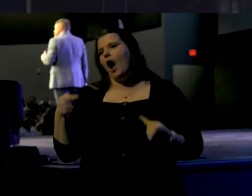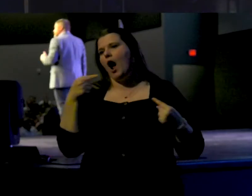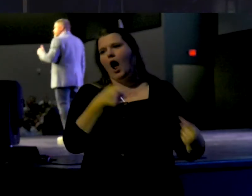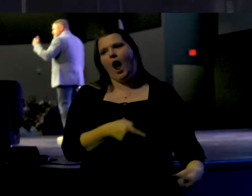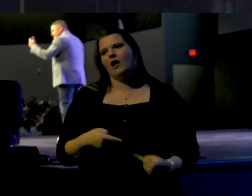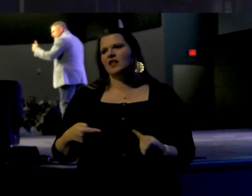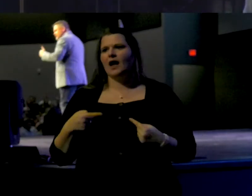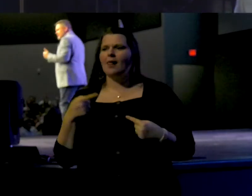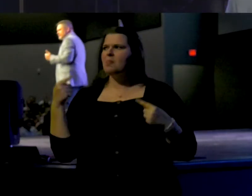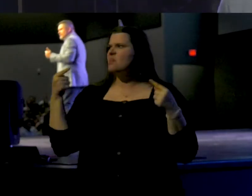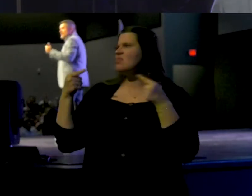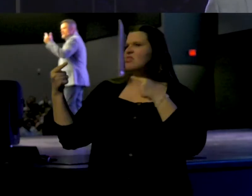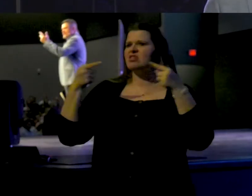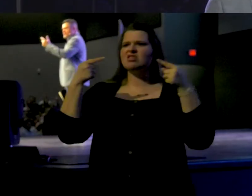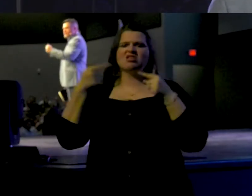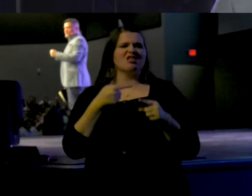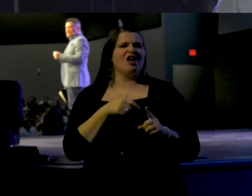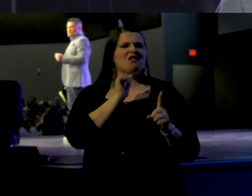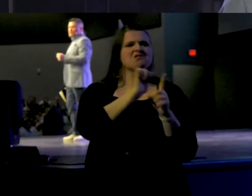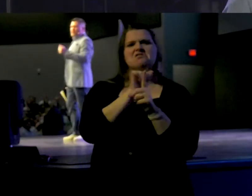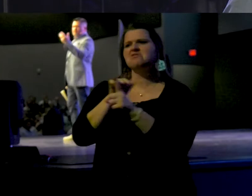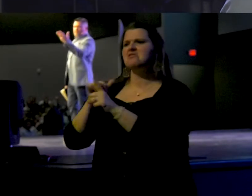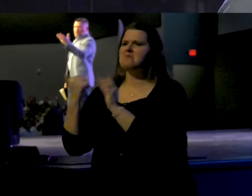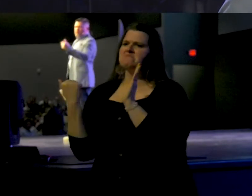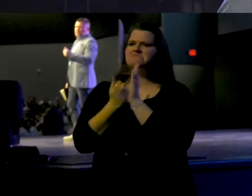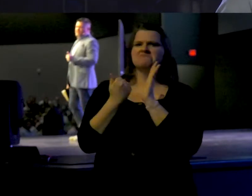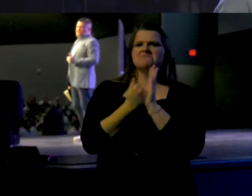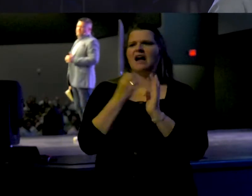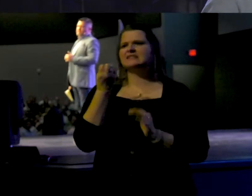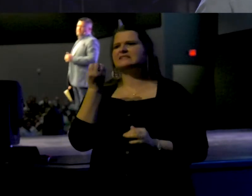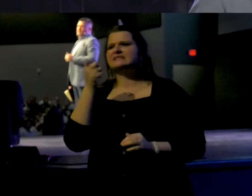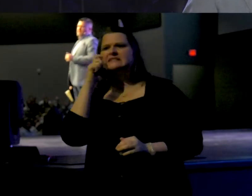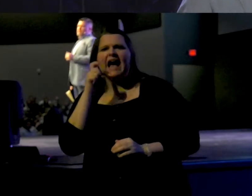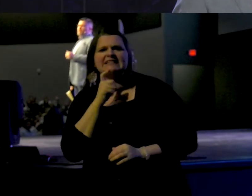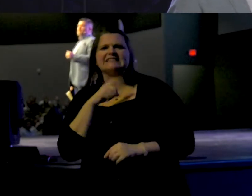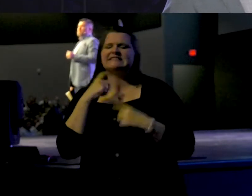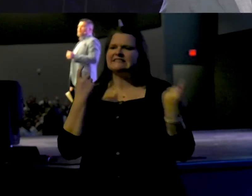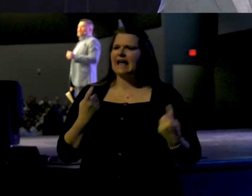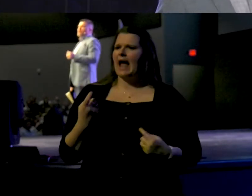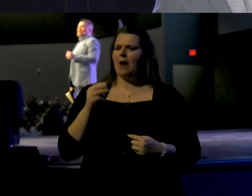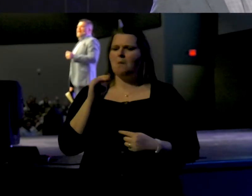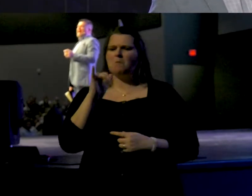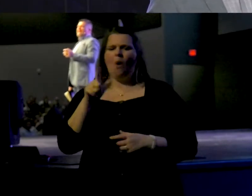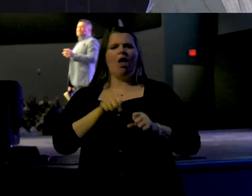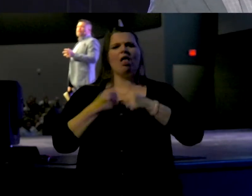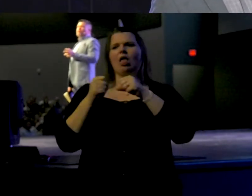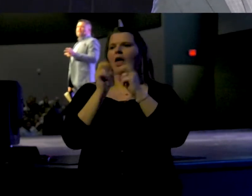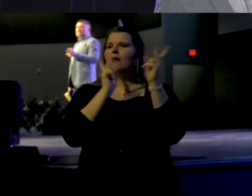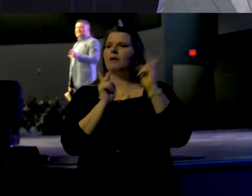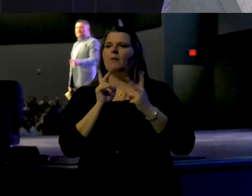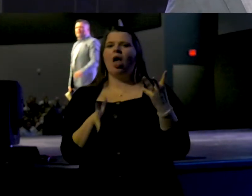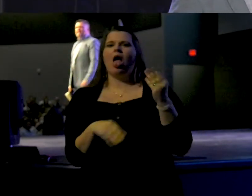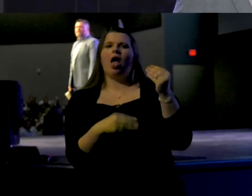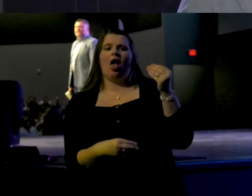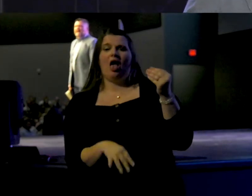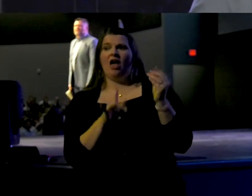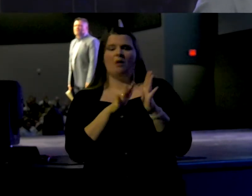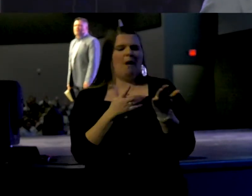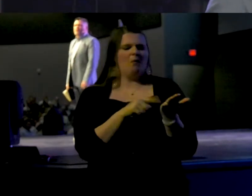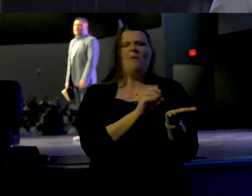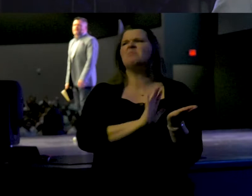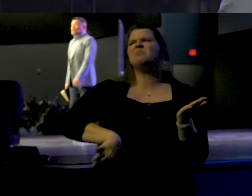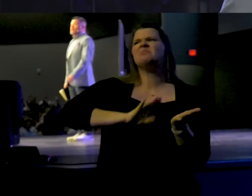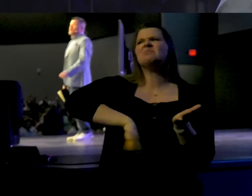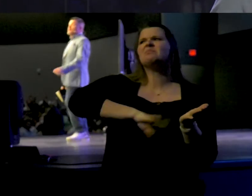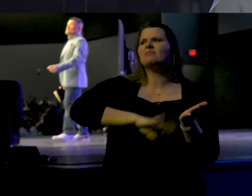backbiting, division, sexual sin, moral sin. There were people adding to and taking away from the